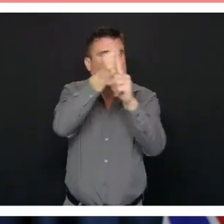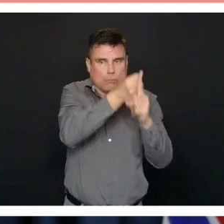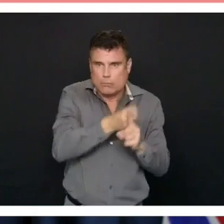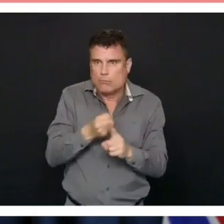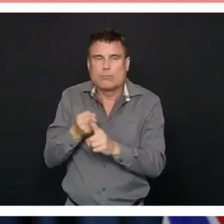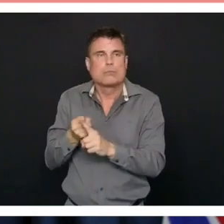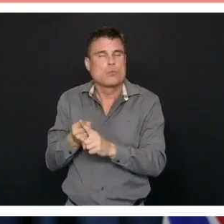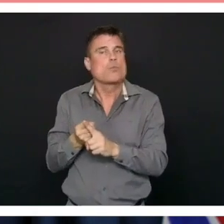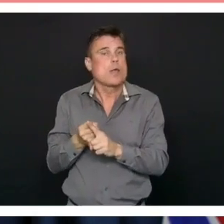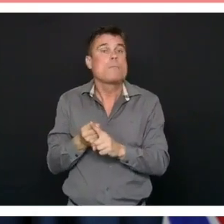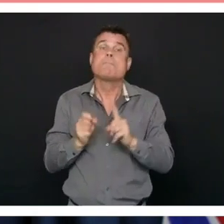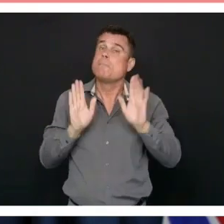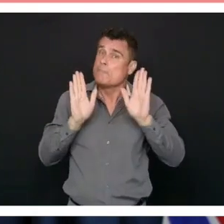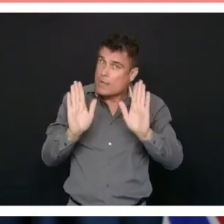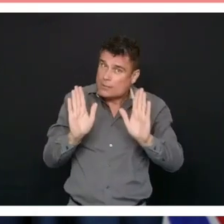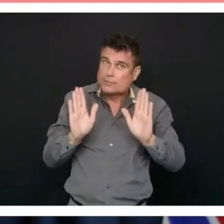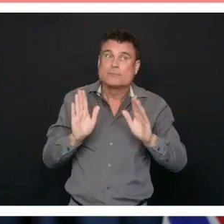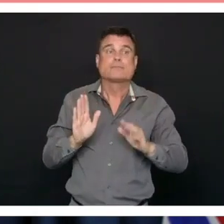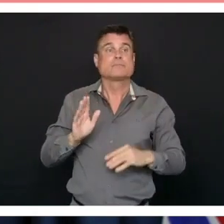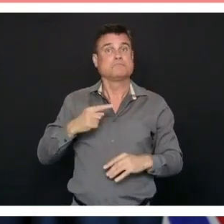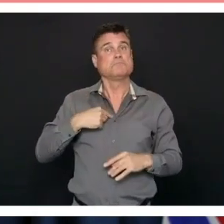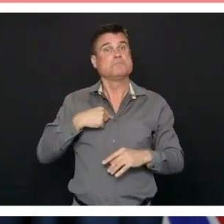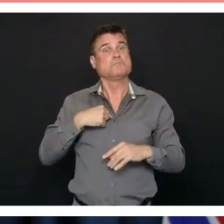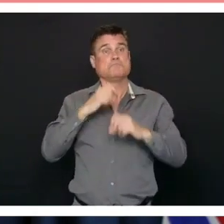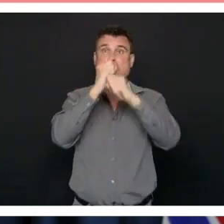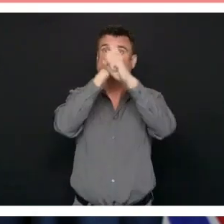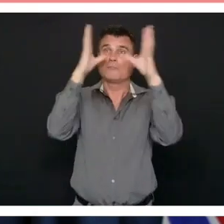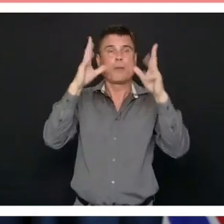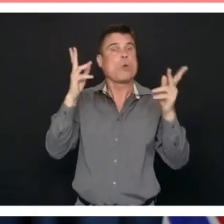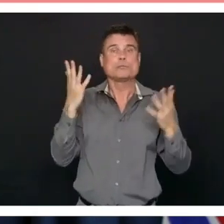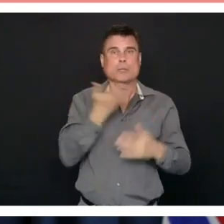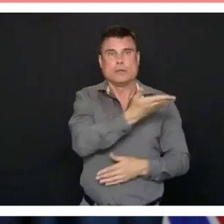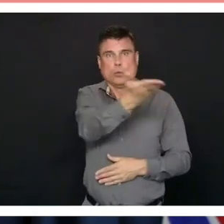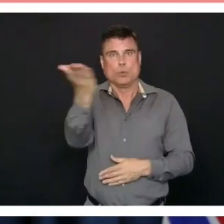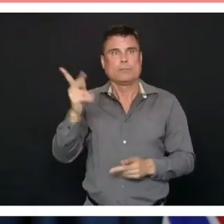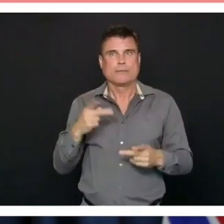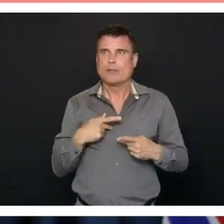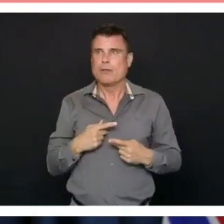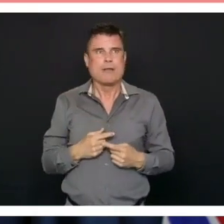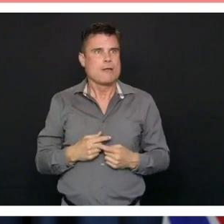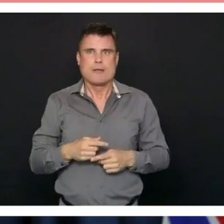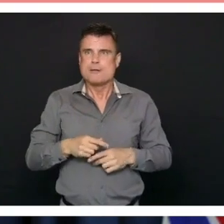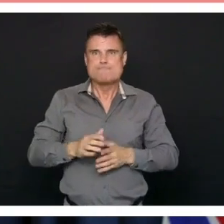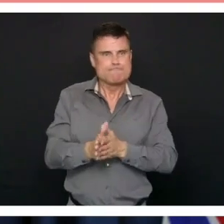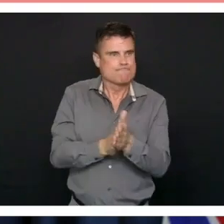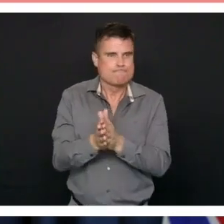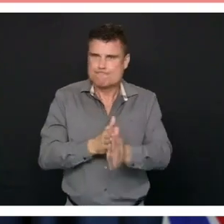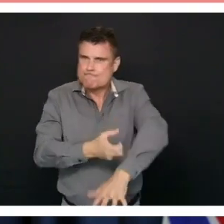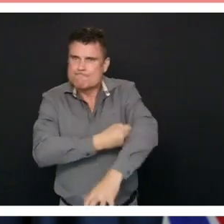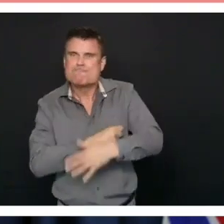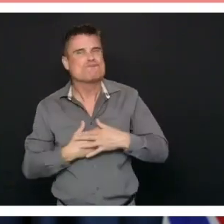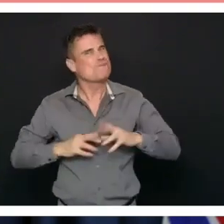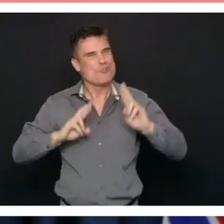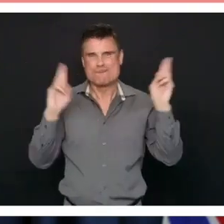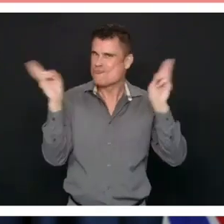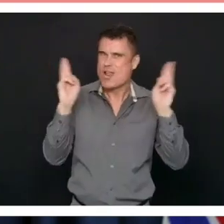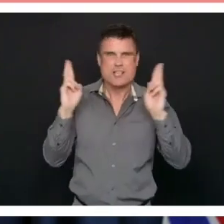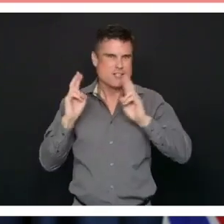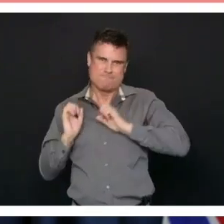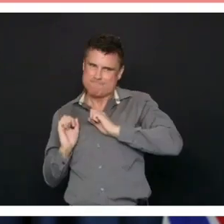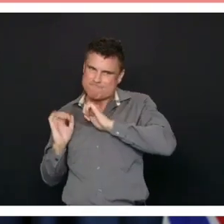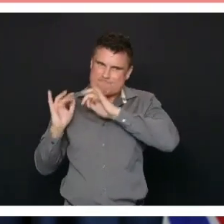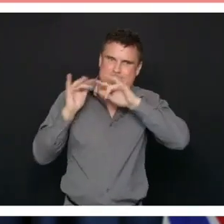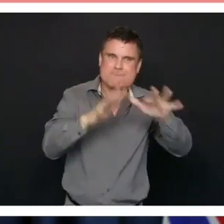can be infectious as well in a positive way. When we see success in our personal lives, we try to duplicate that